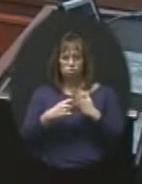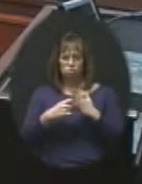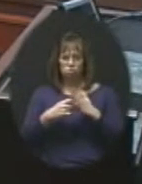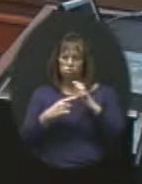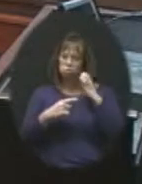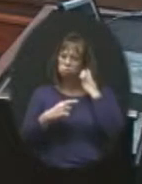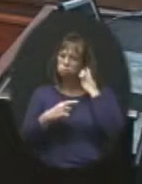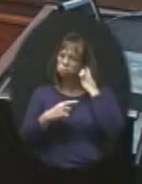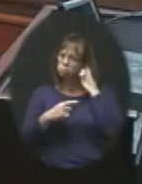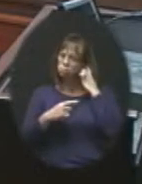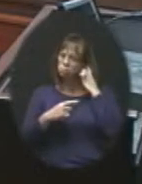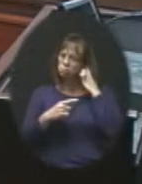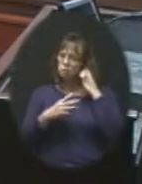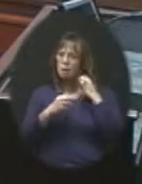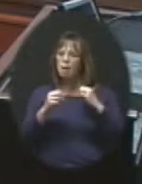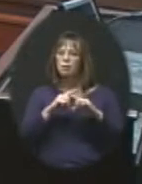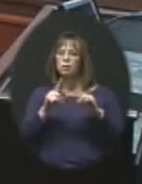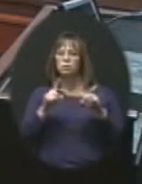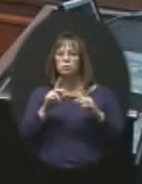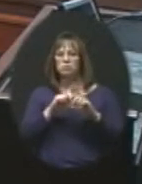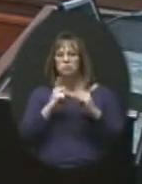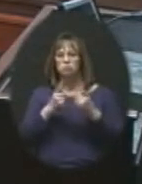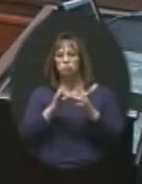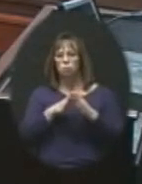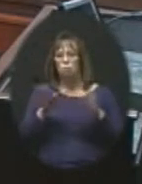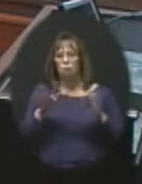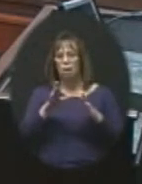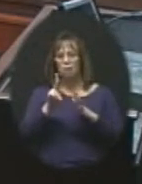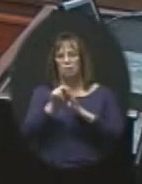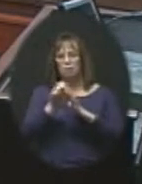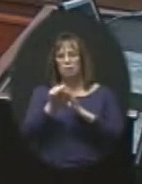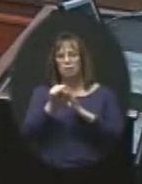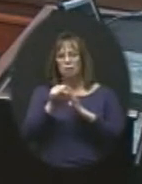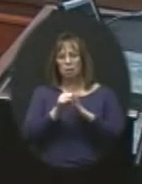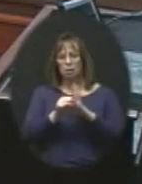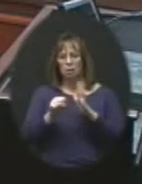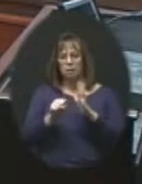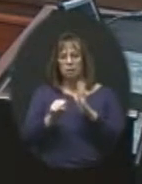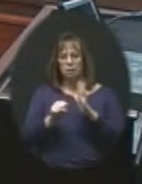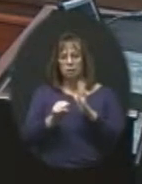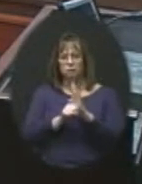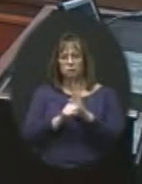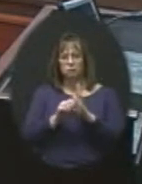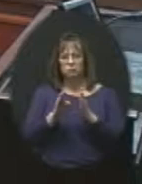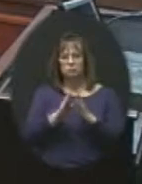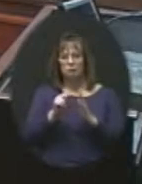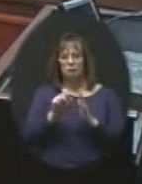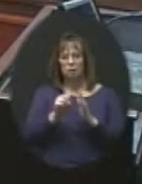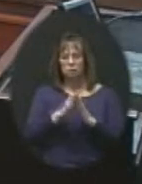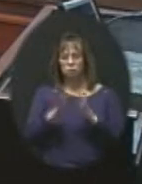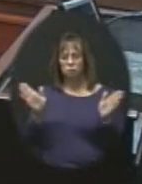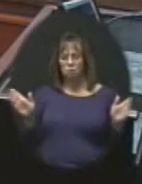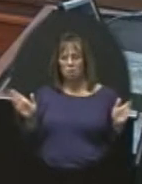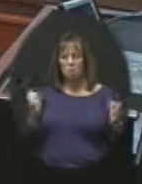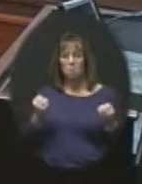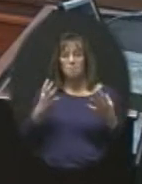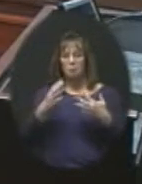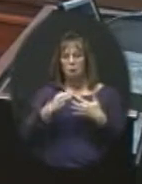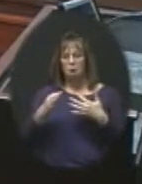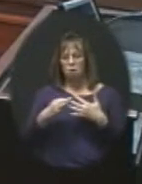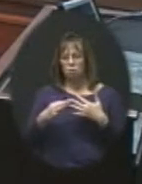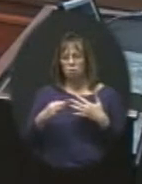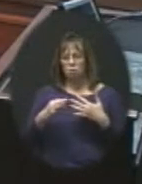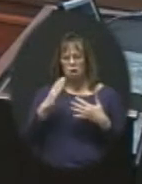differences across the districts, across the state of Kansas, there were multiple options. And we didn't,